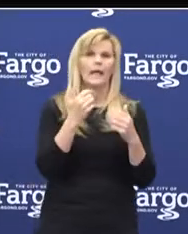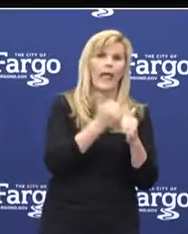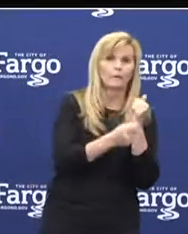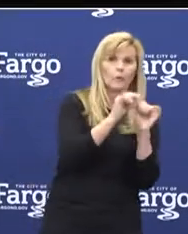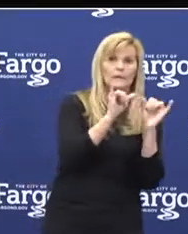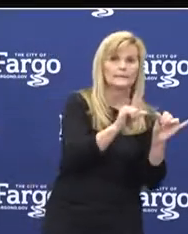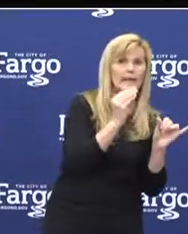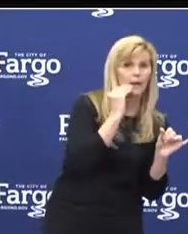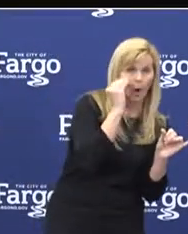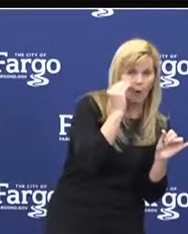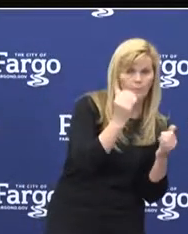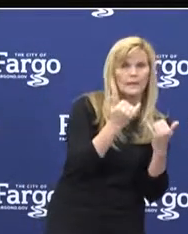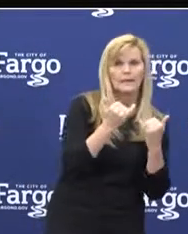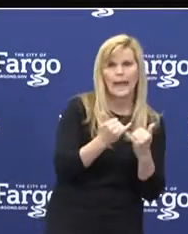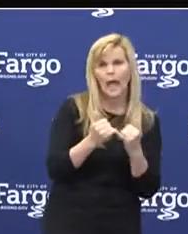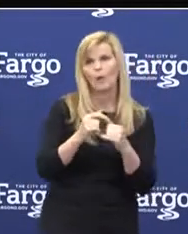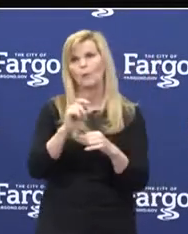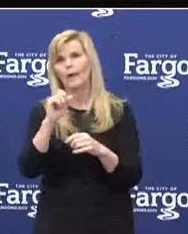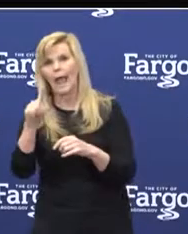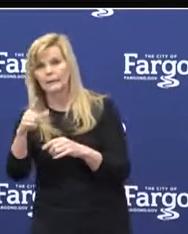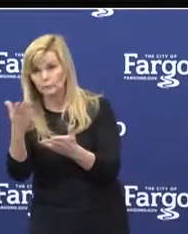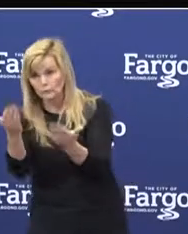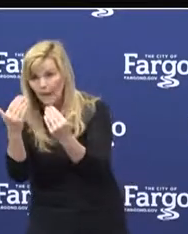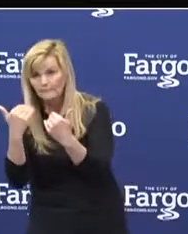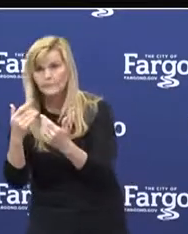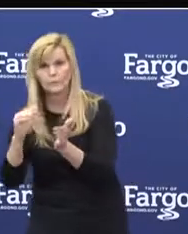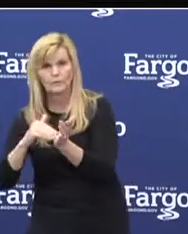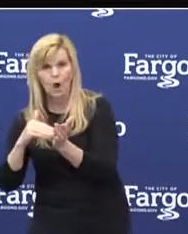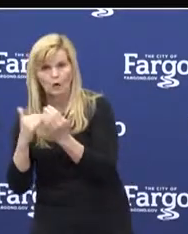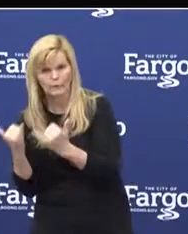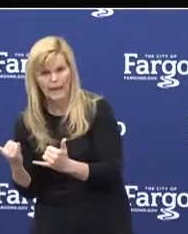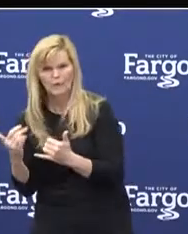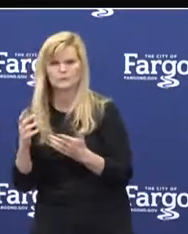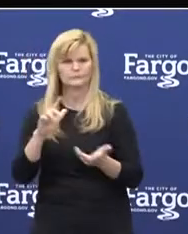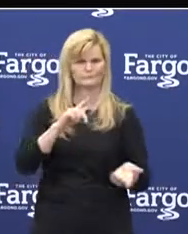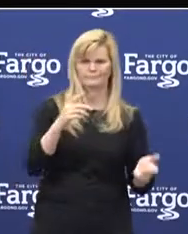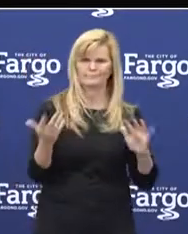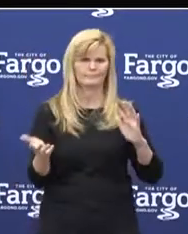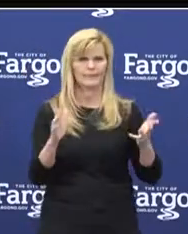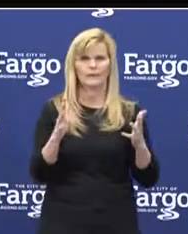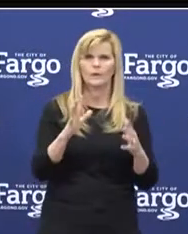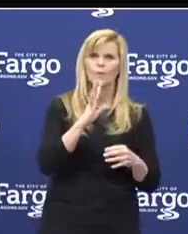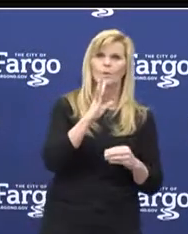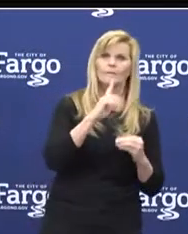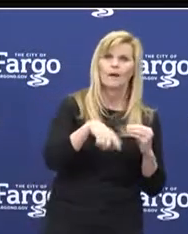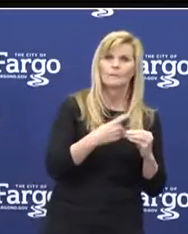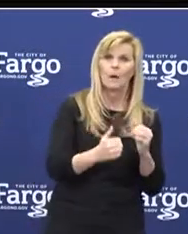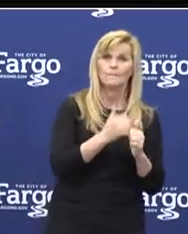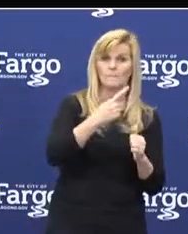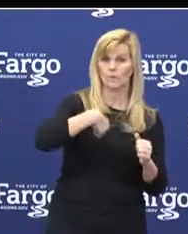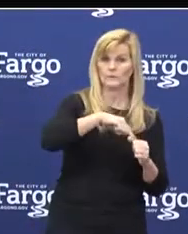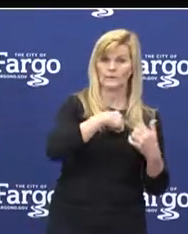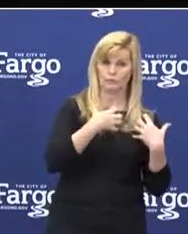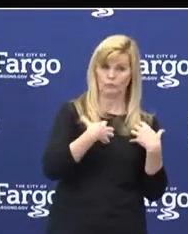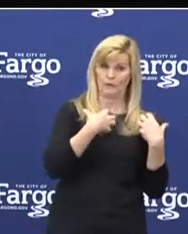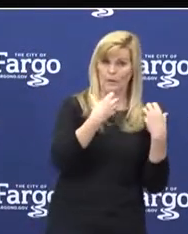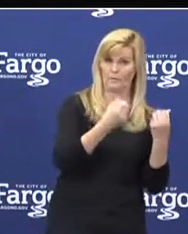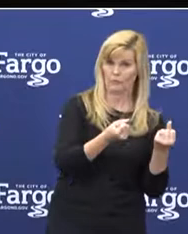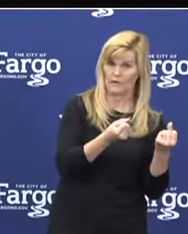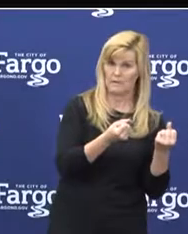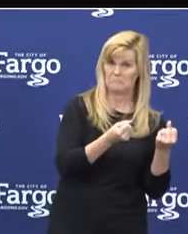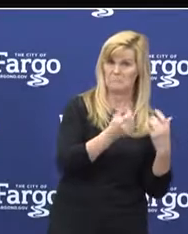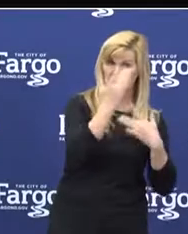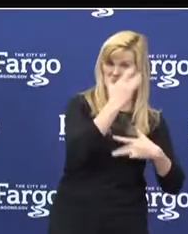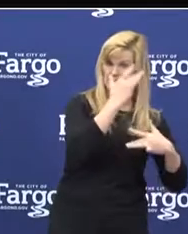at home and now we're asking you to come out and get the health care that you need. We've talked about, you know, most of us recovering and not having a